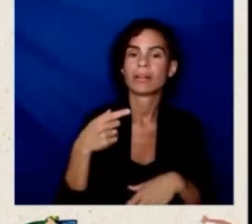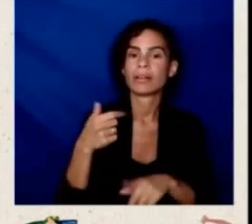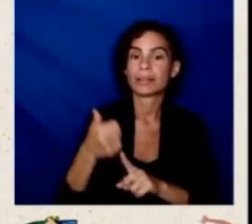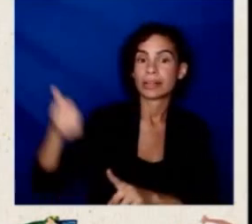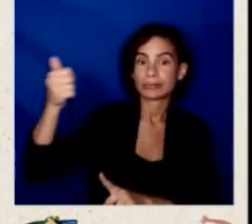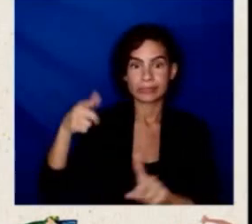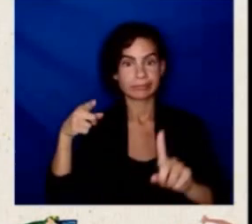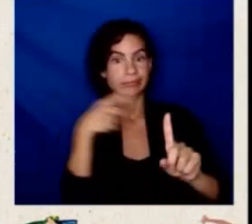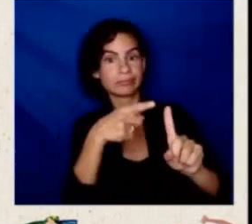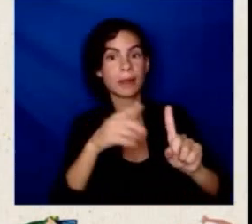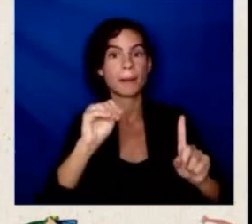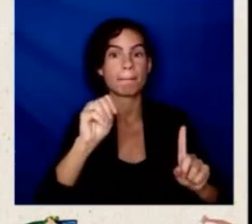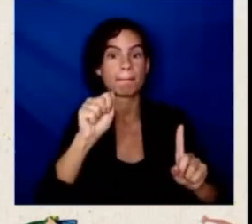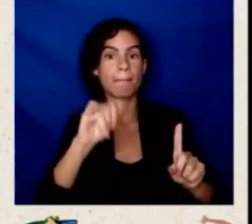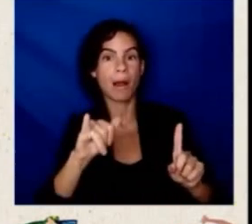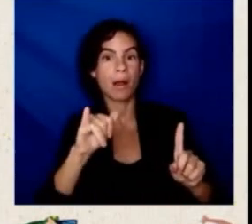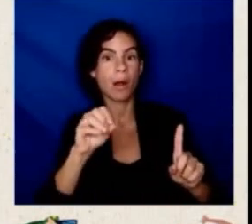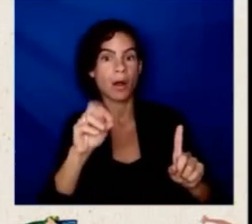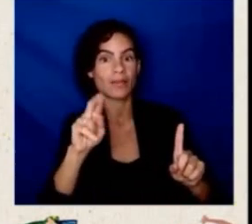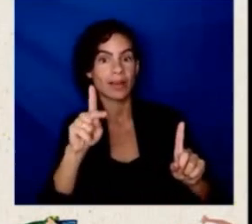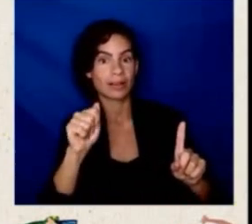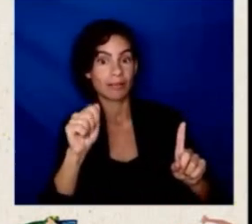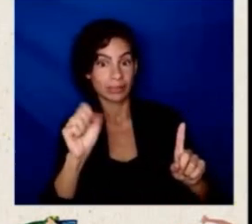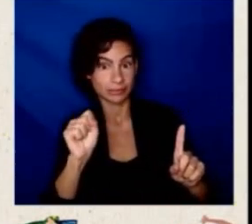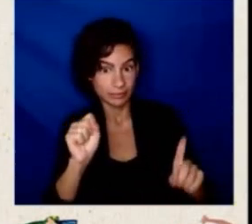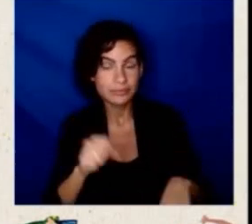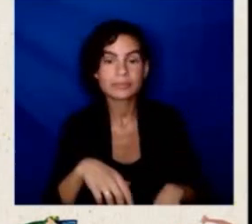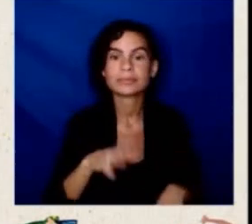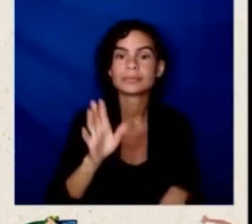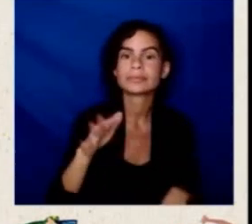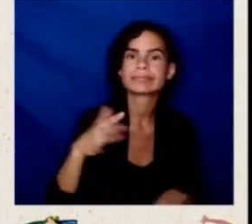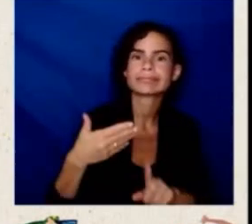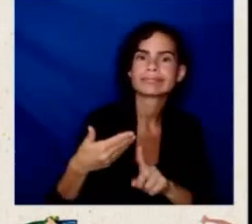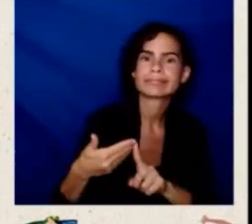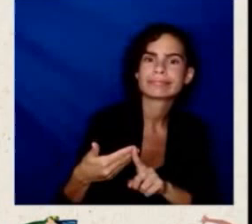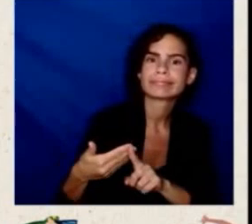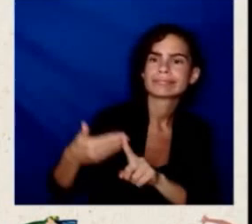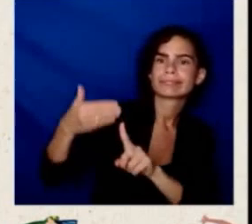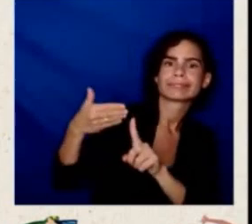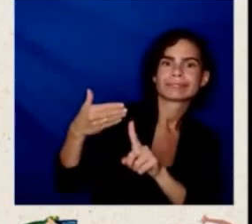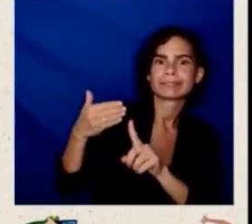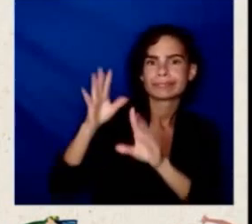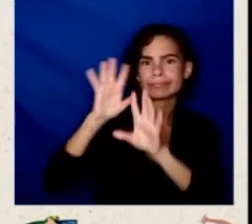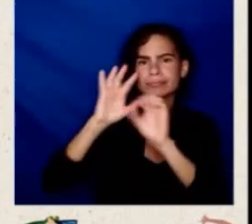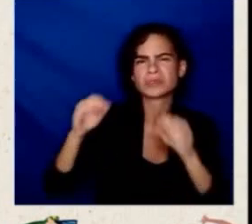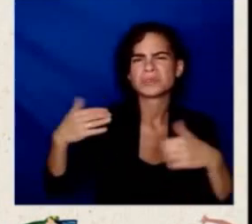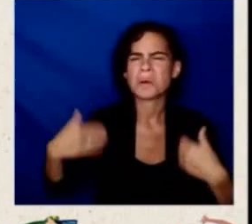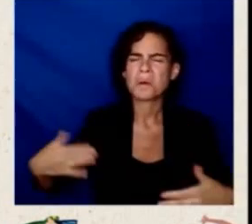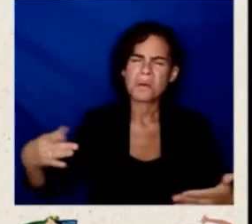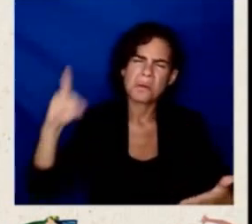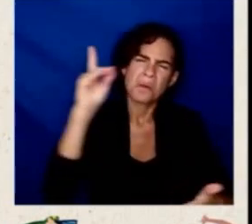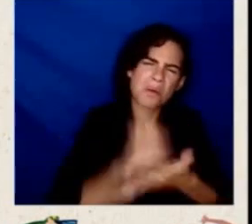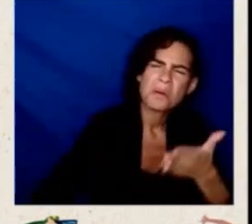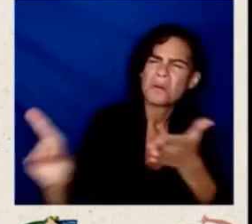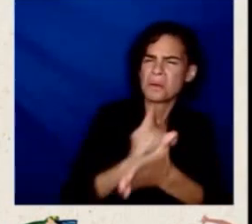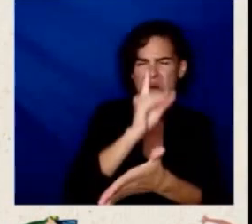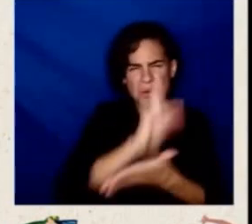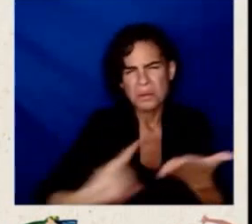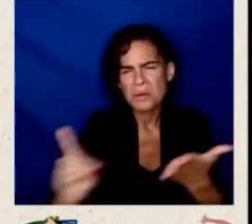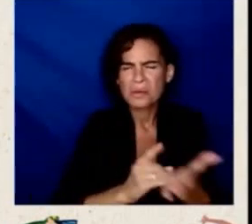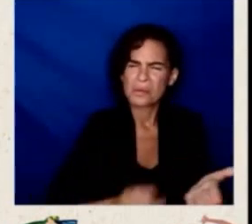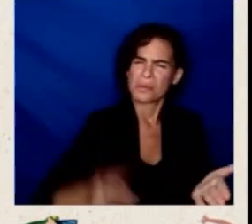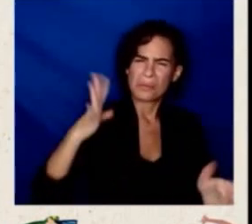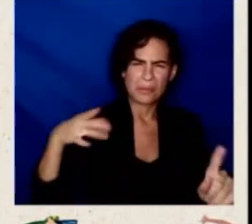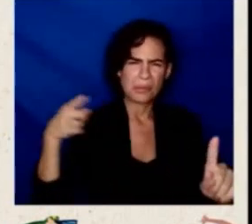think the prior administration discriminated against the Hispanic community and didn't provide protections for immigrants nor